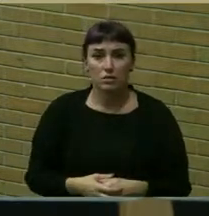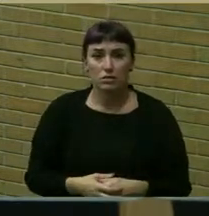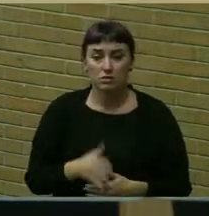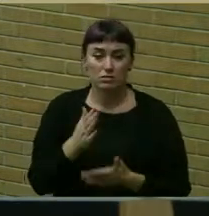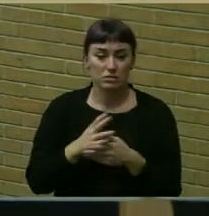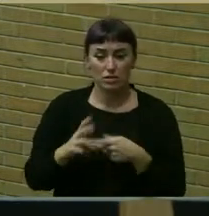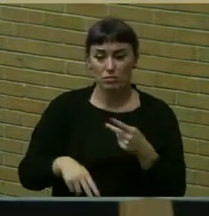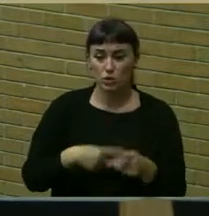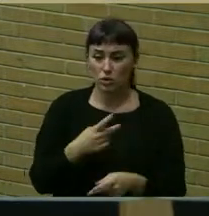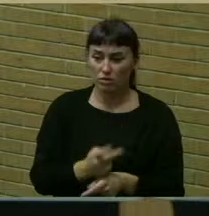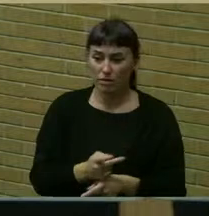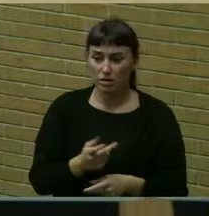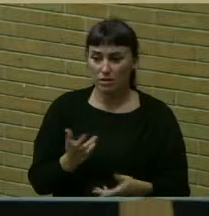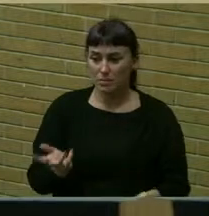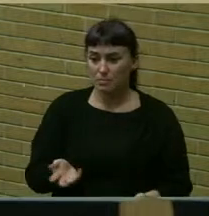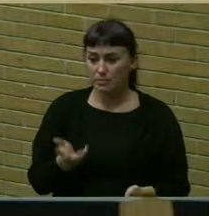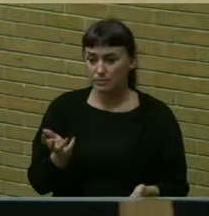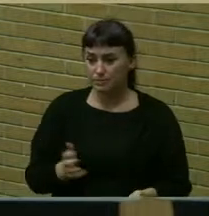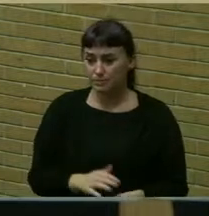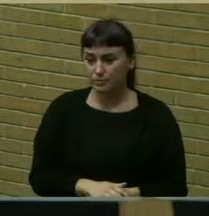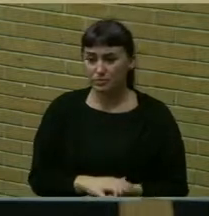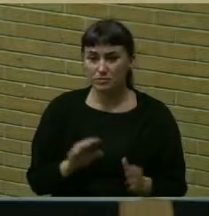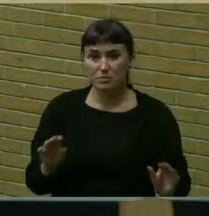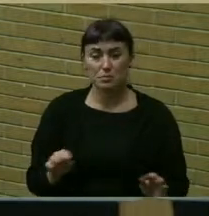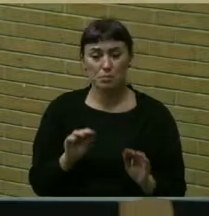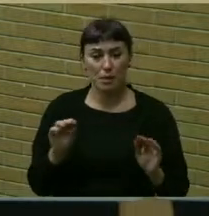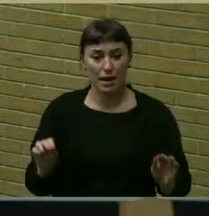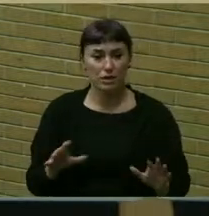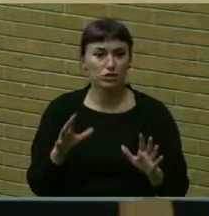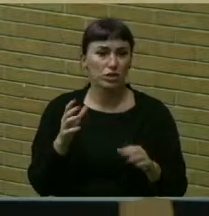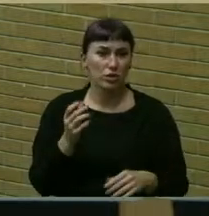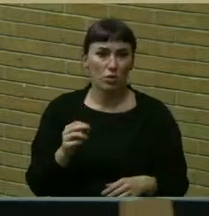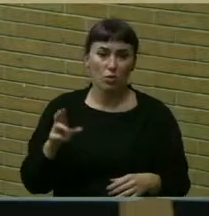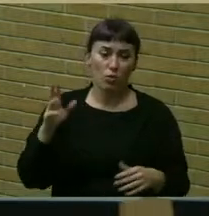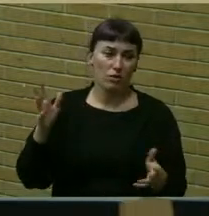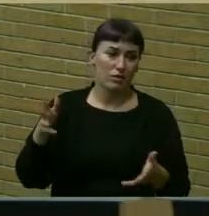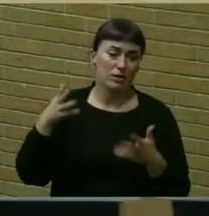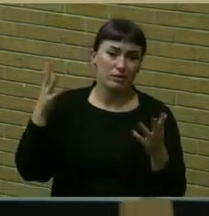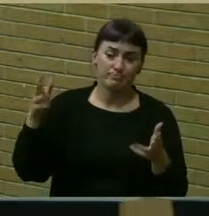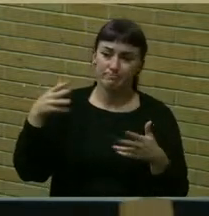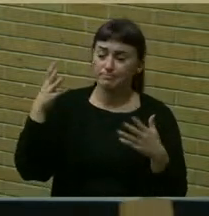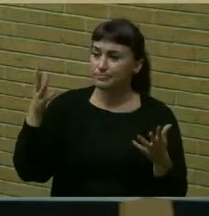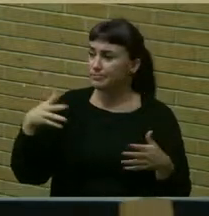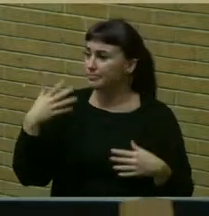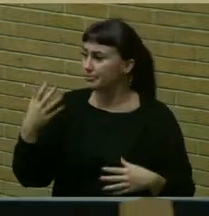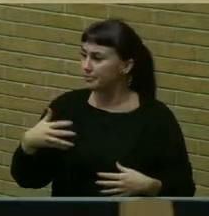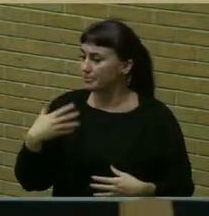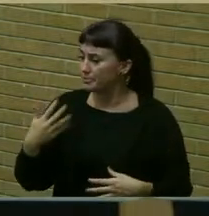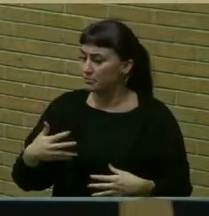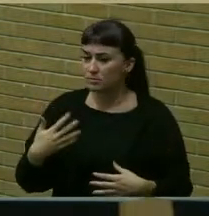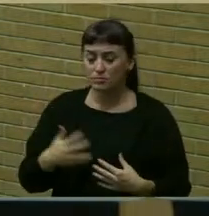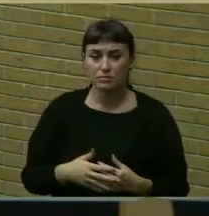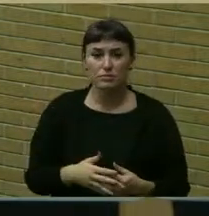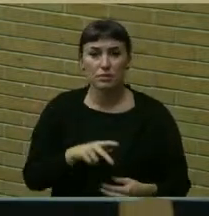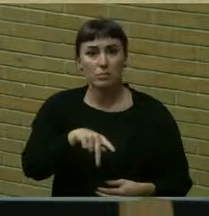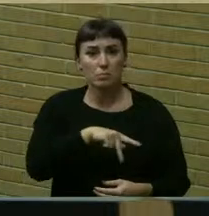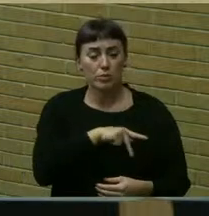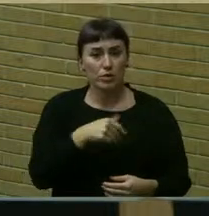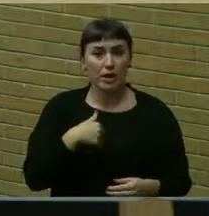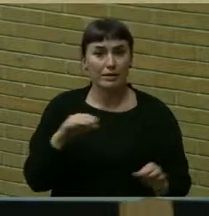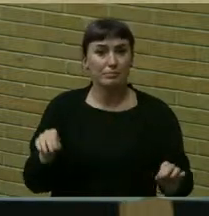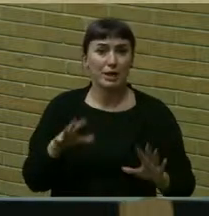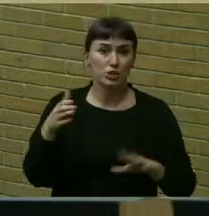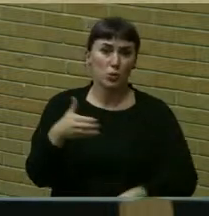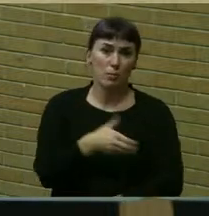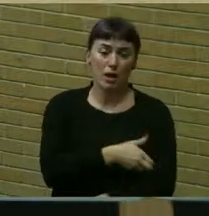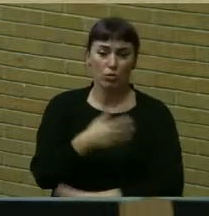sort of magical, a person that has these magical